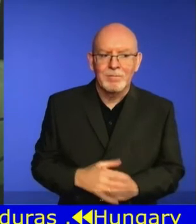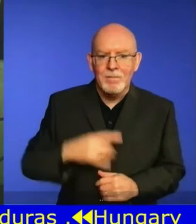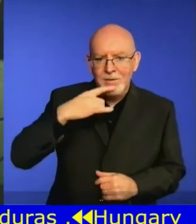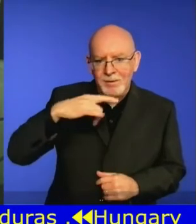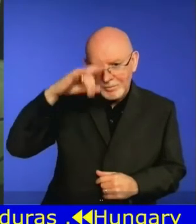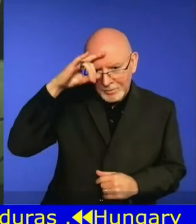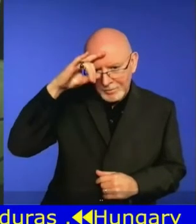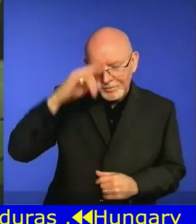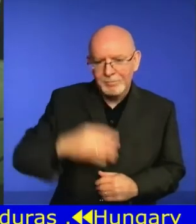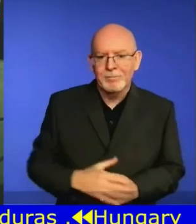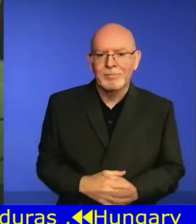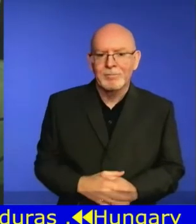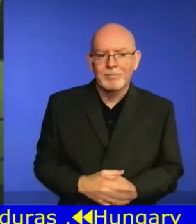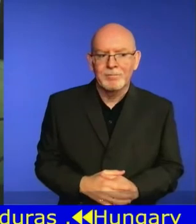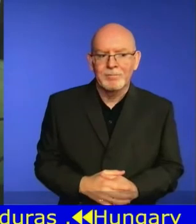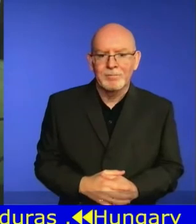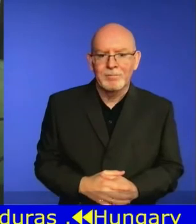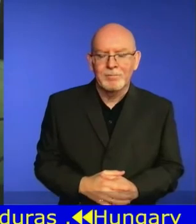Kenya,